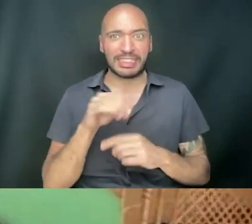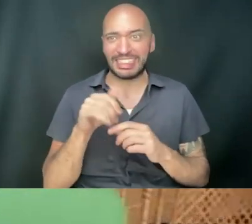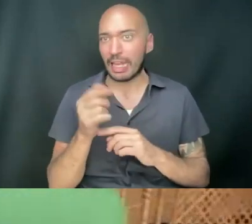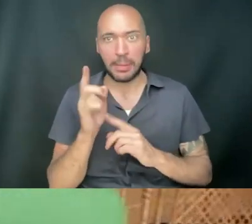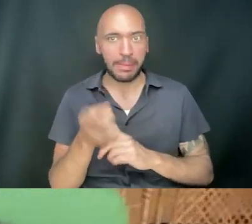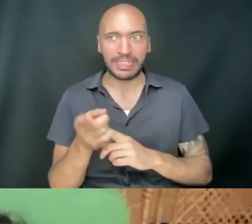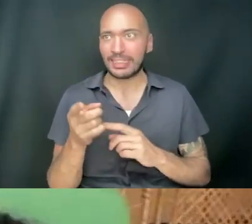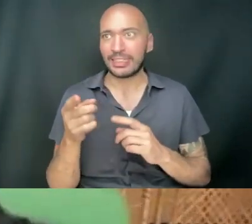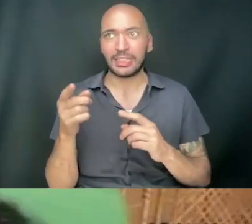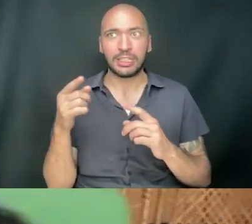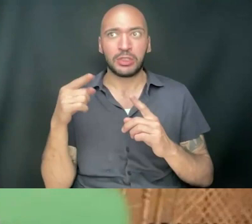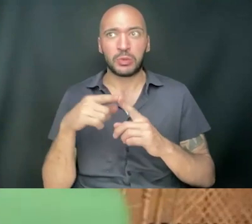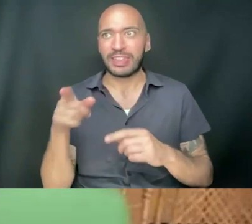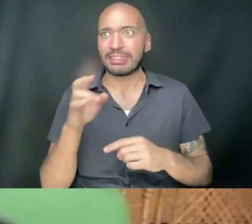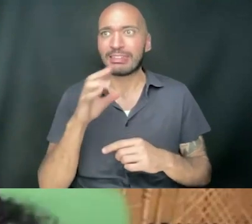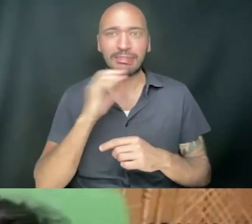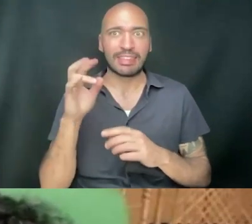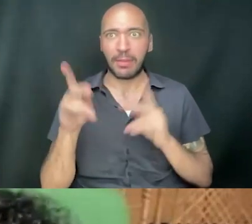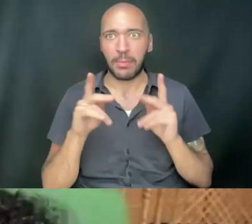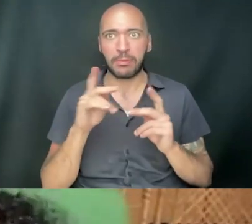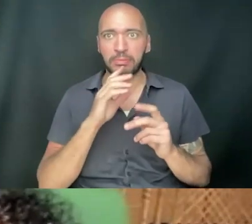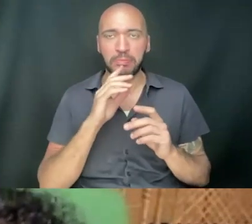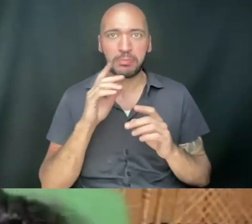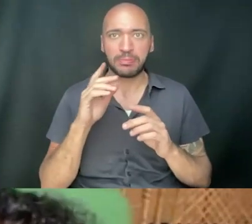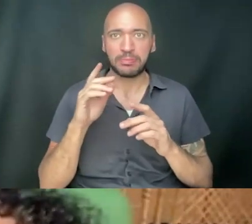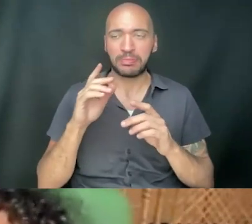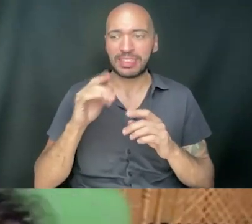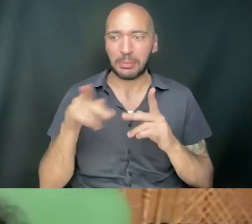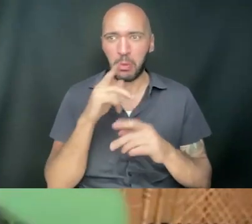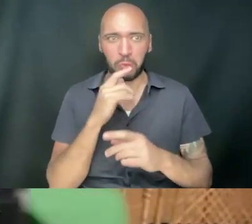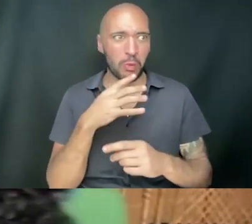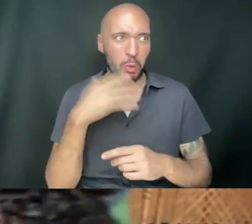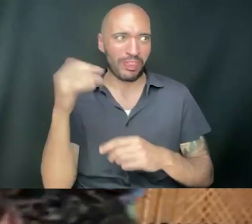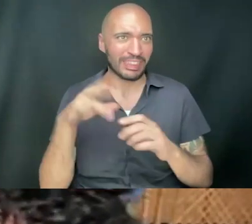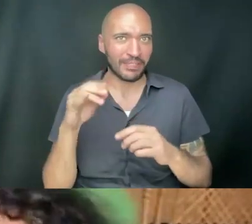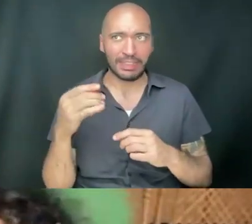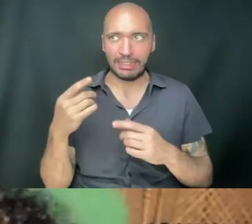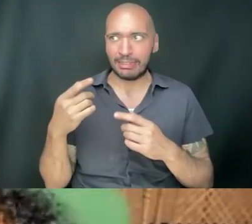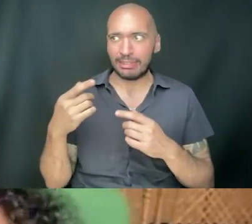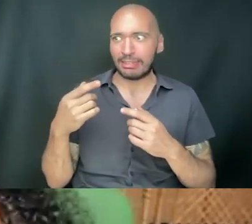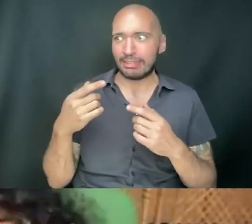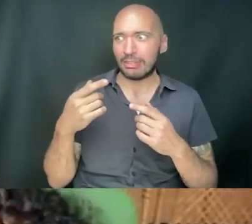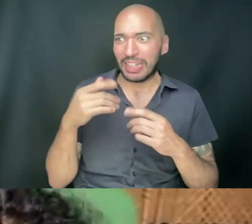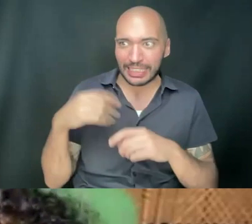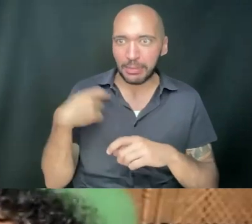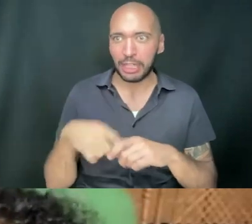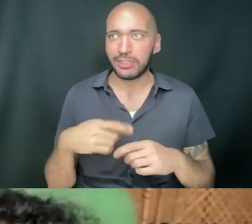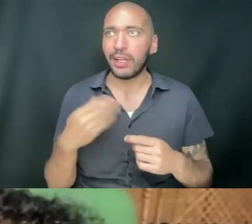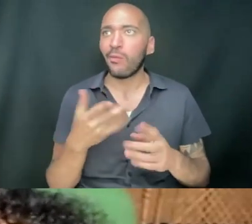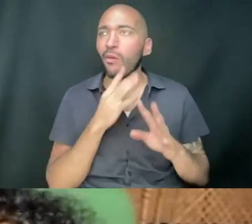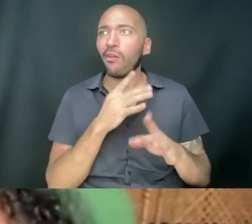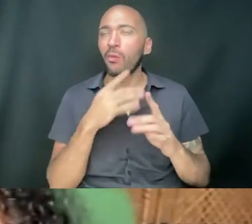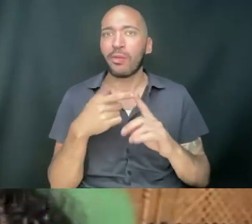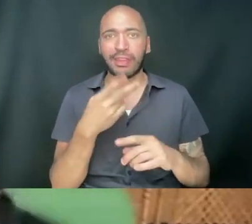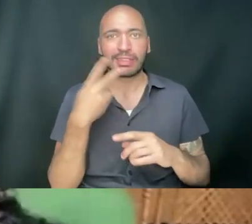in Spanish, right? Like, and like, I just don't want them to go and hit the streets and go talk to their friends and be playing dominoes and regurgitating what they're seeing. Because